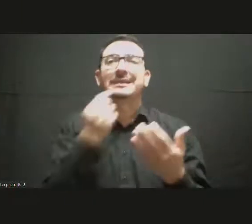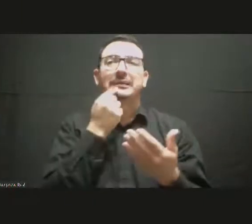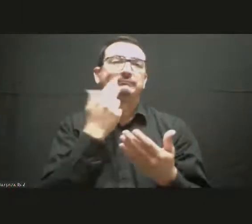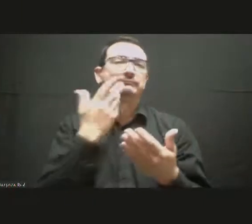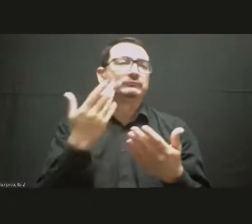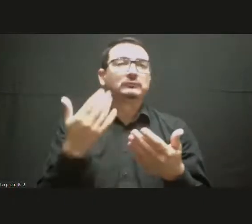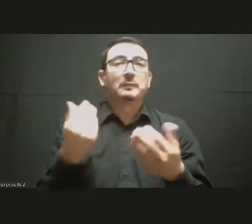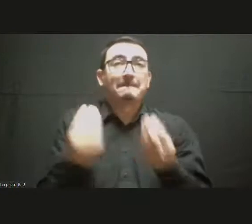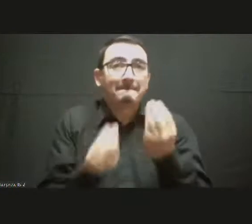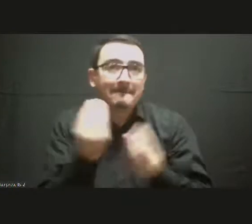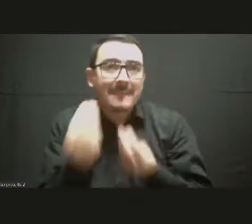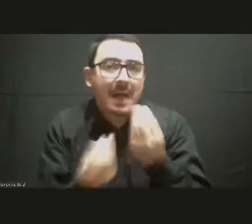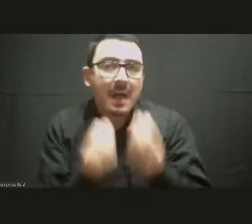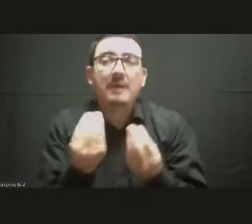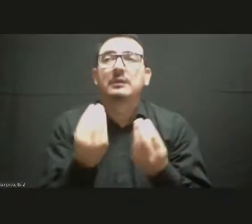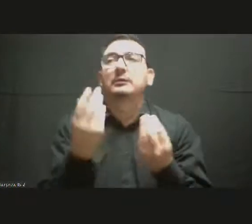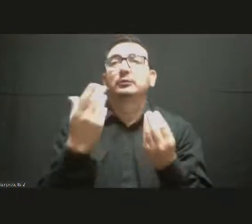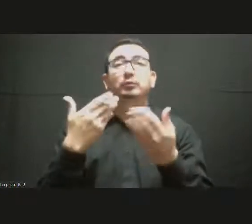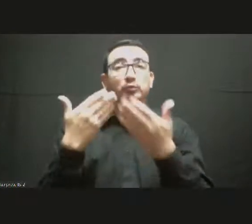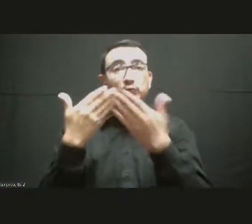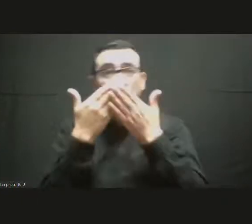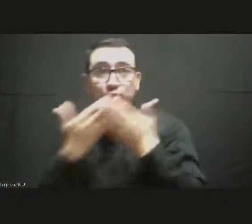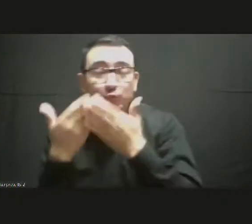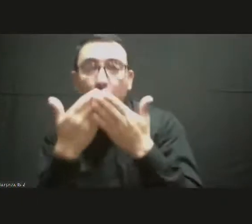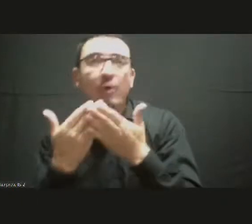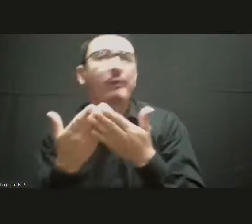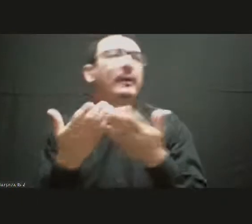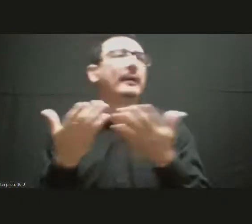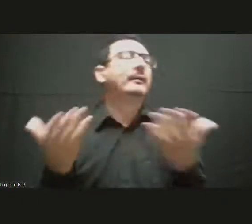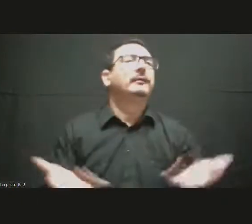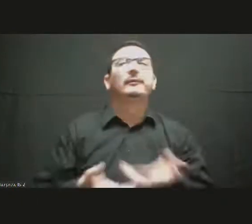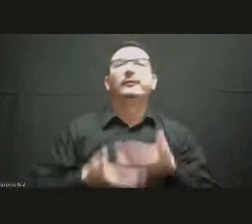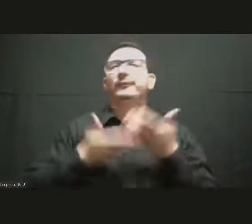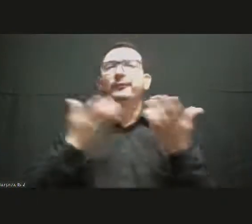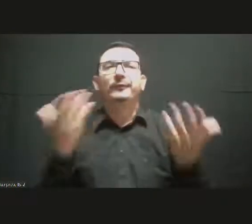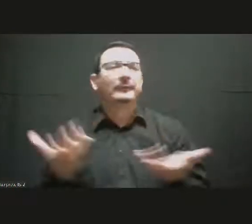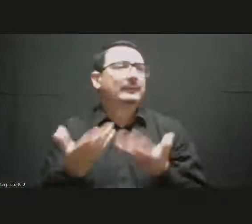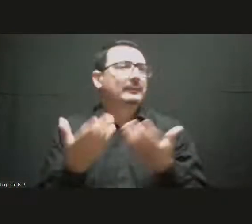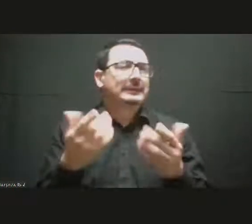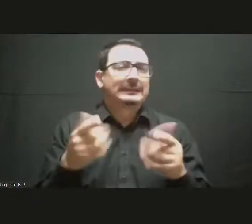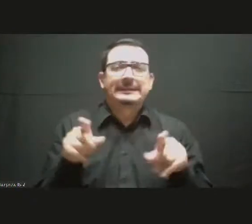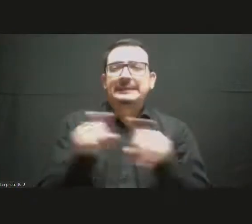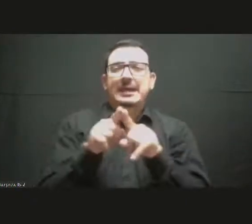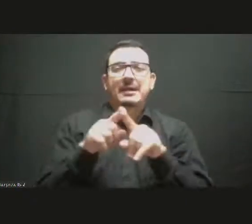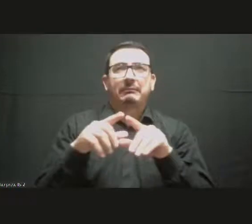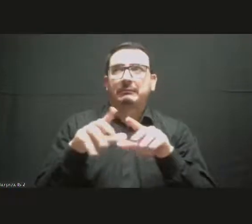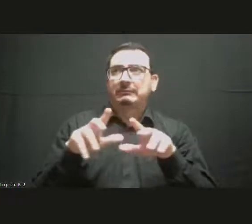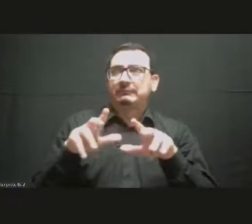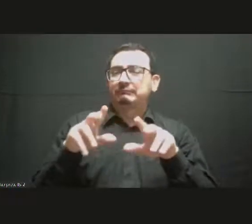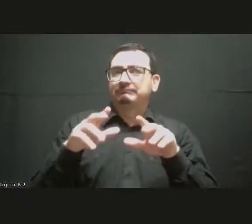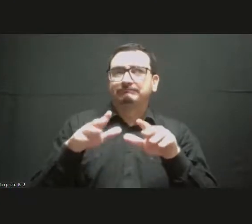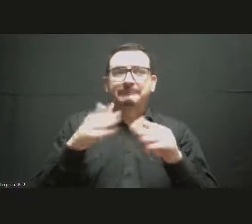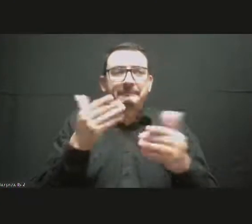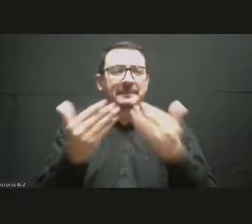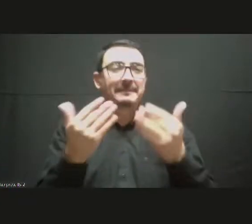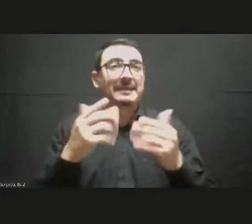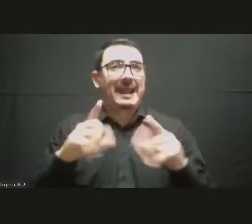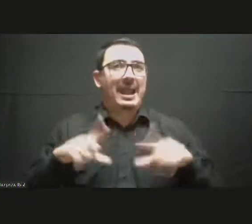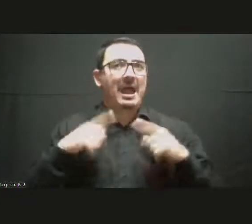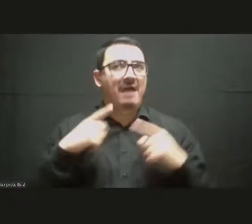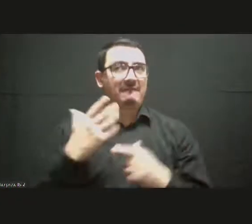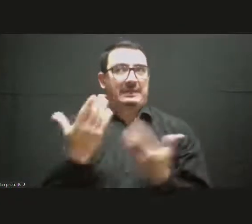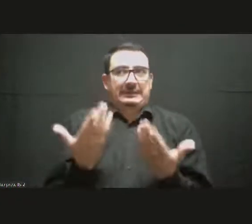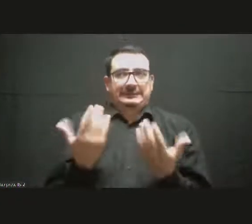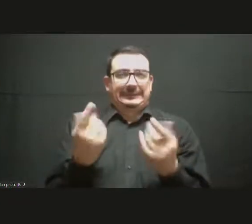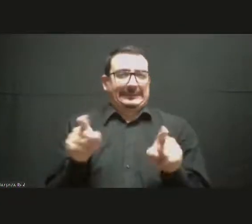life and practical experiences as possible. Or to also use crowdfunding to finance new